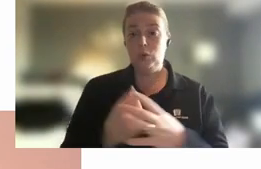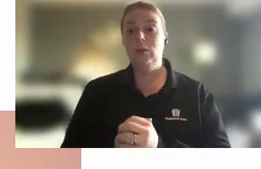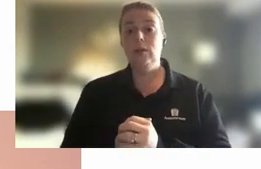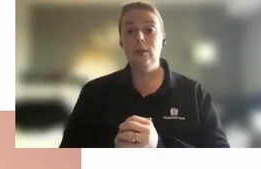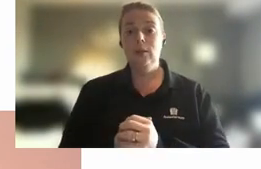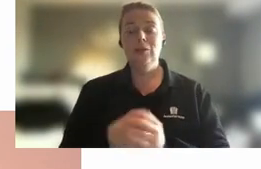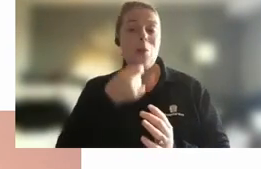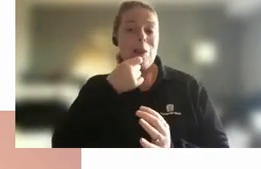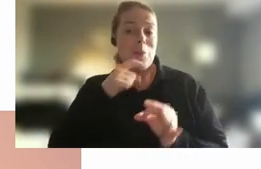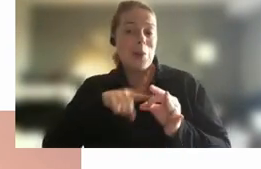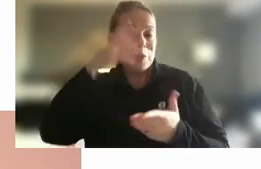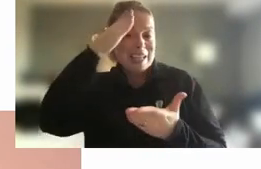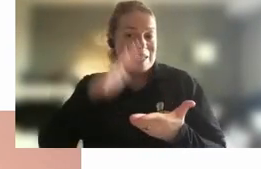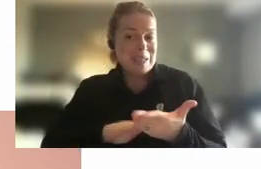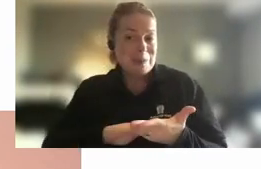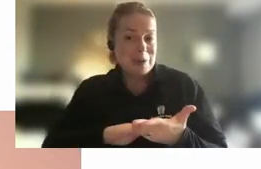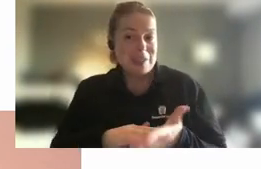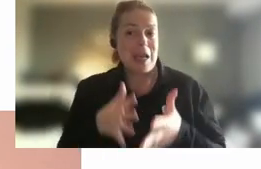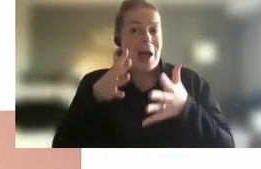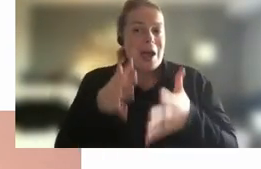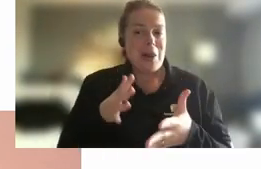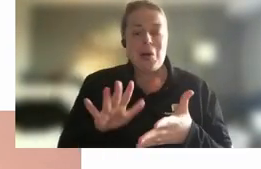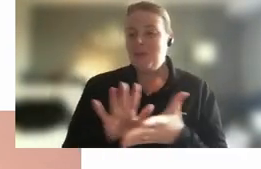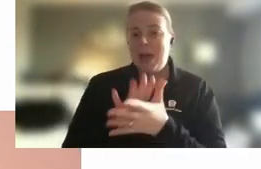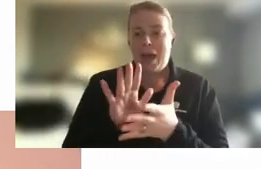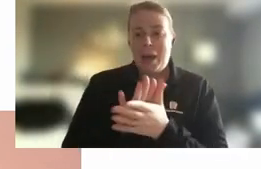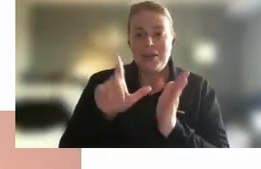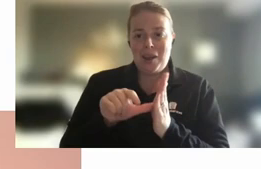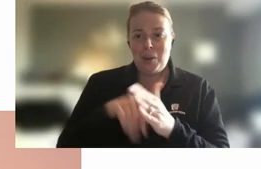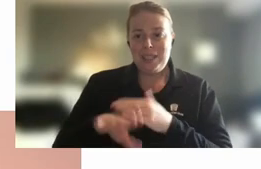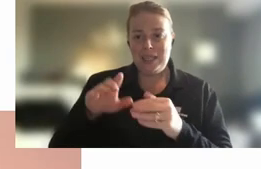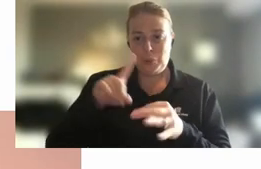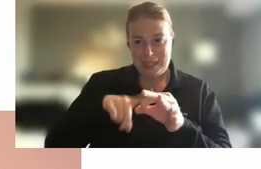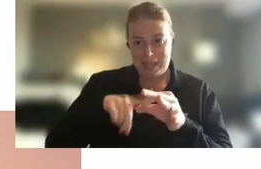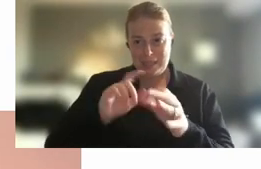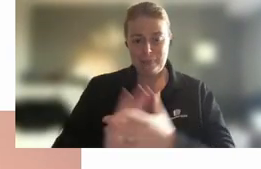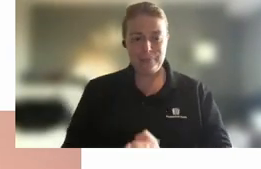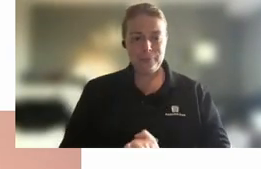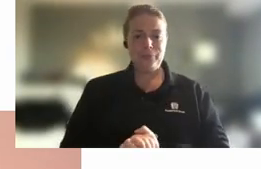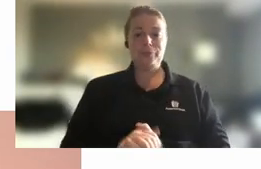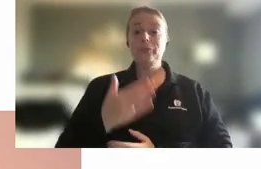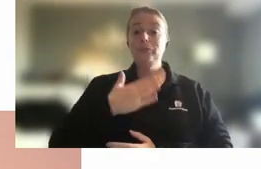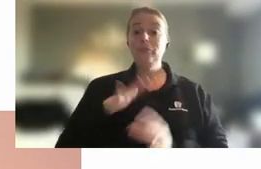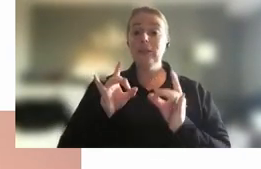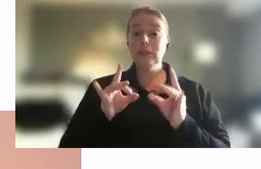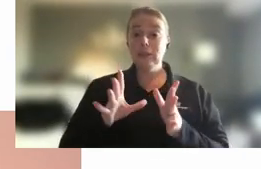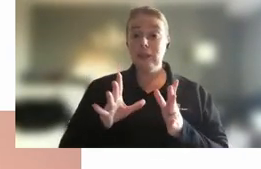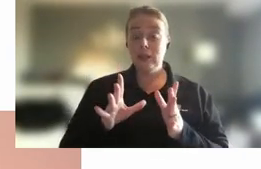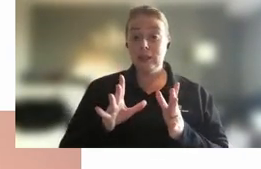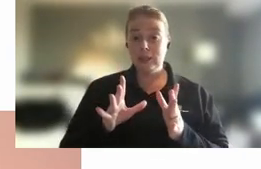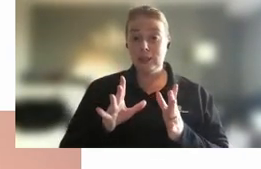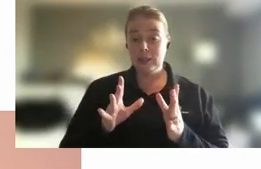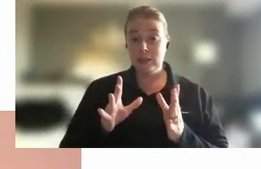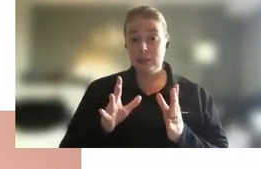of Queensland experience and certainly a lot of Queensland delight one of the things that I wanted to start with today was really to talk